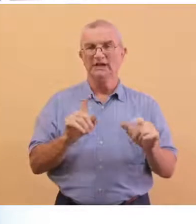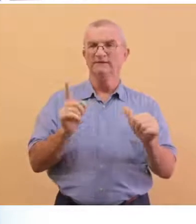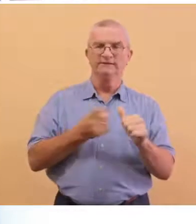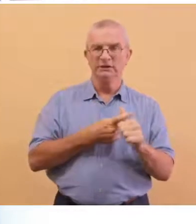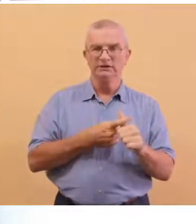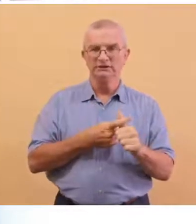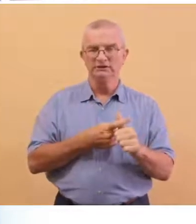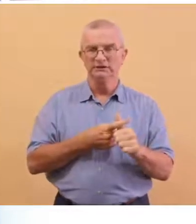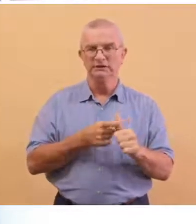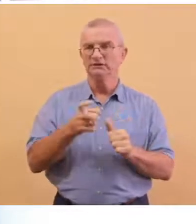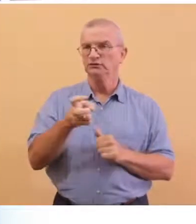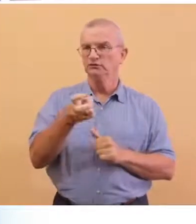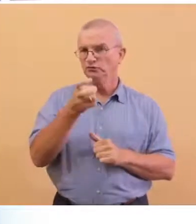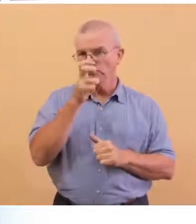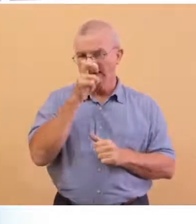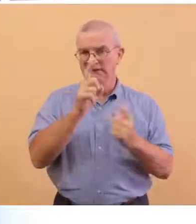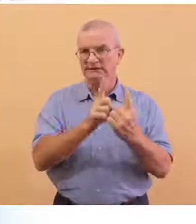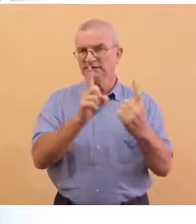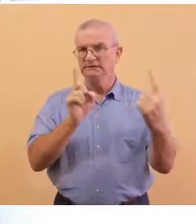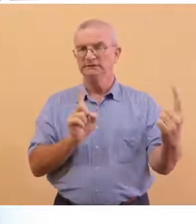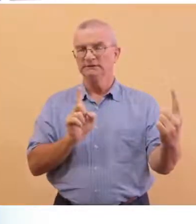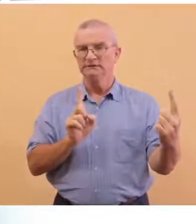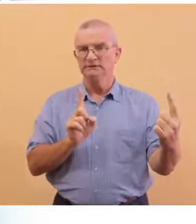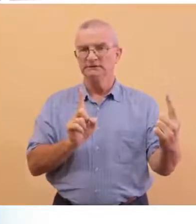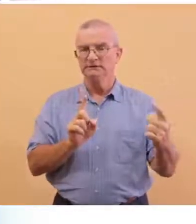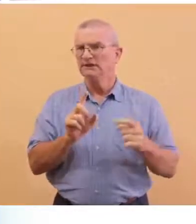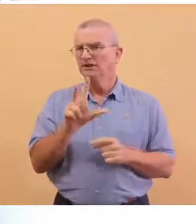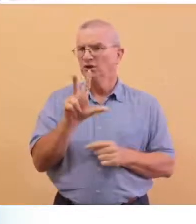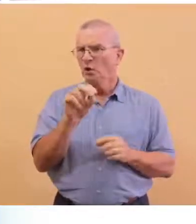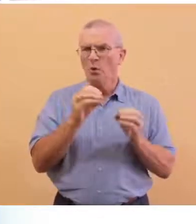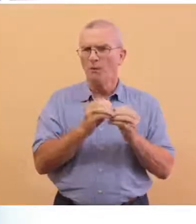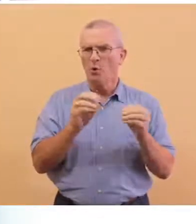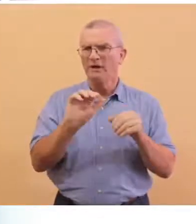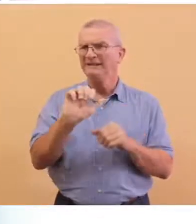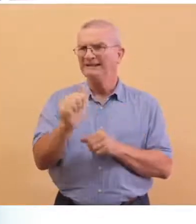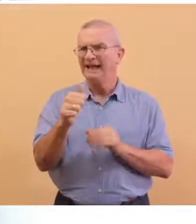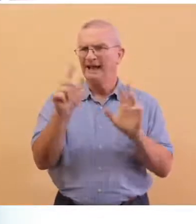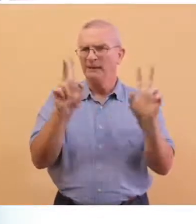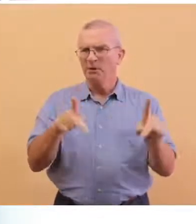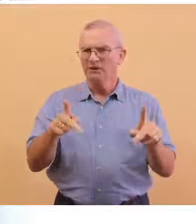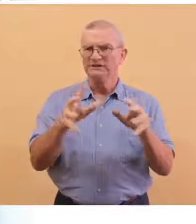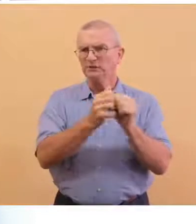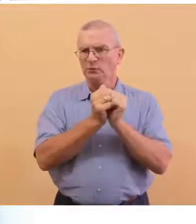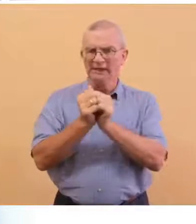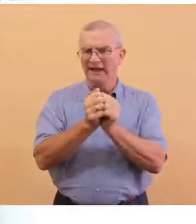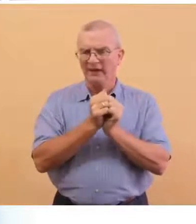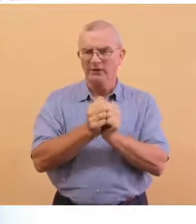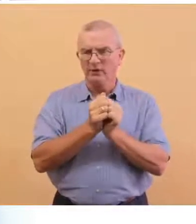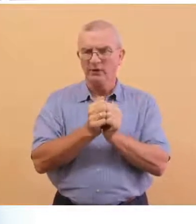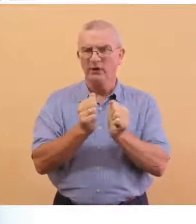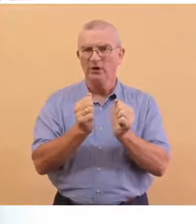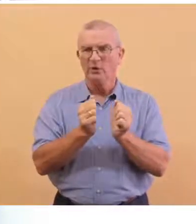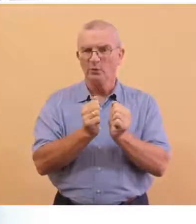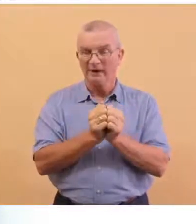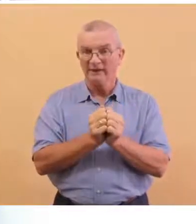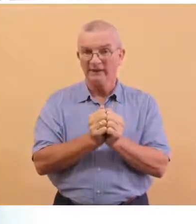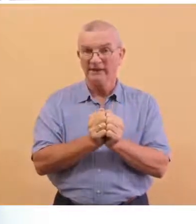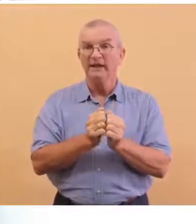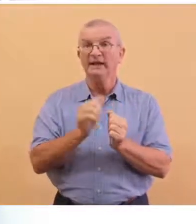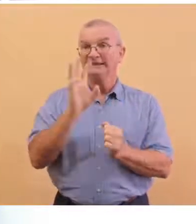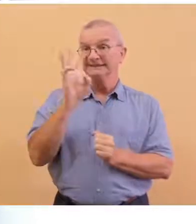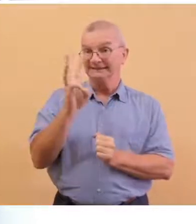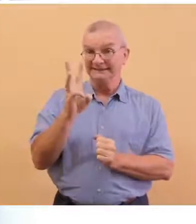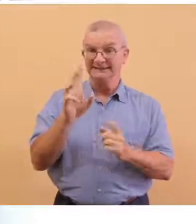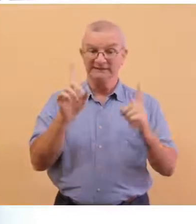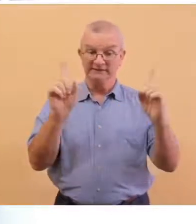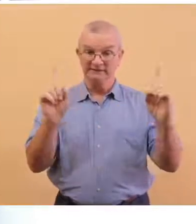strictly adhered to. No more than 10 persons congregating with visible 6 feet